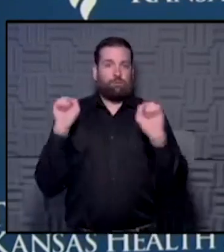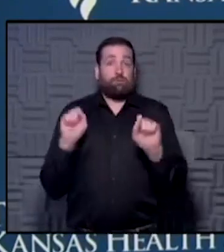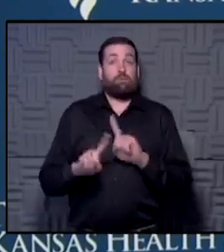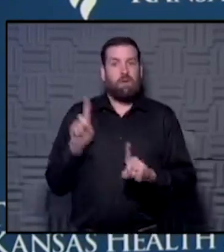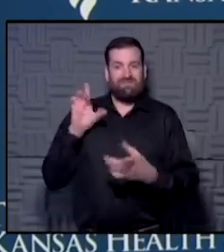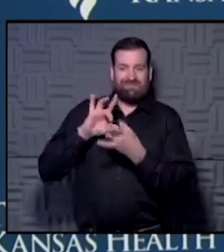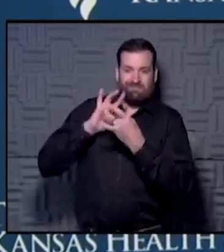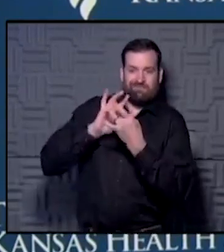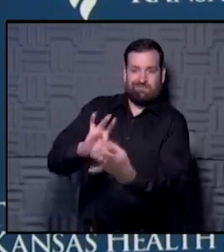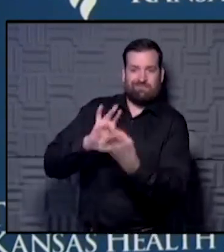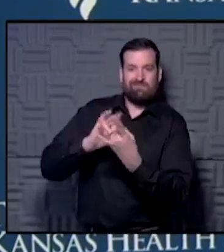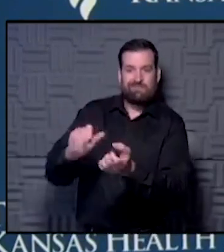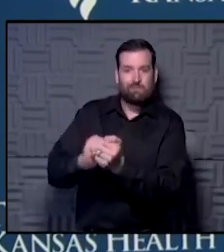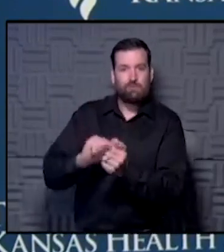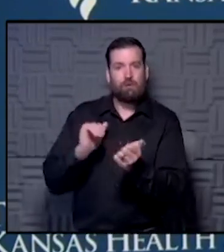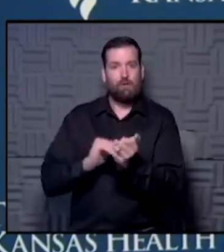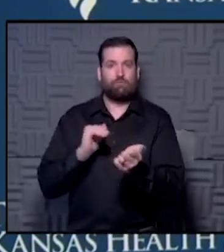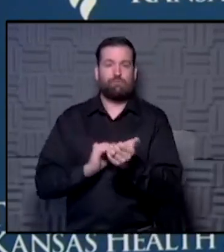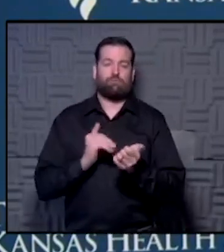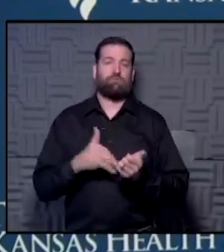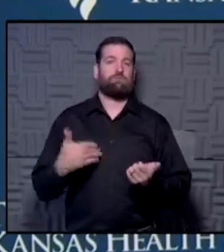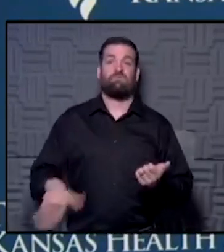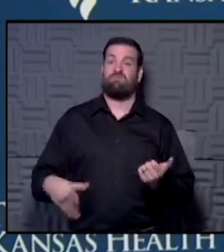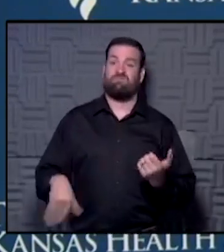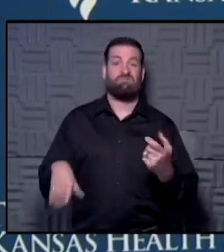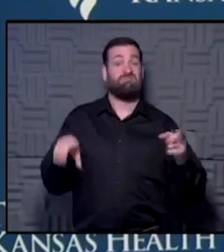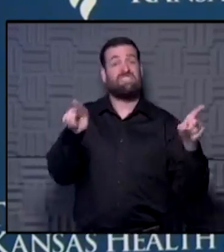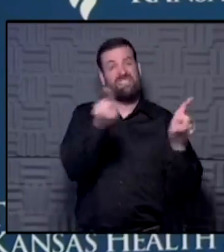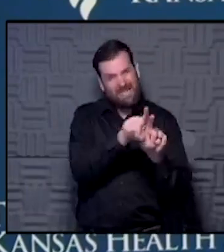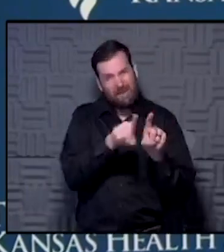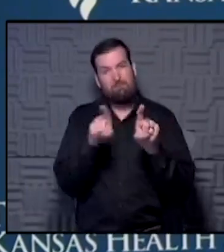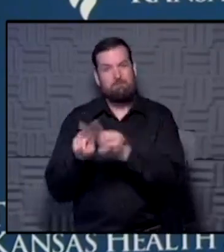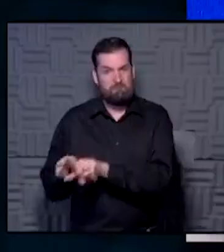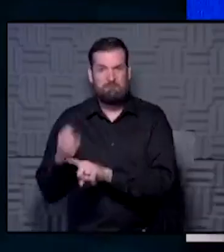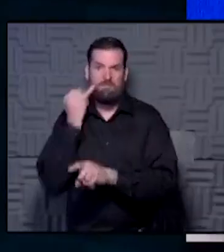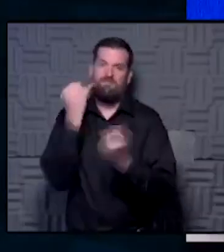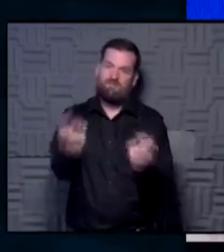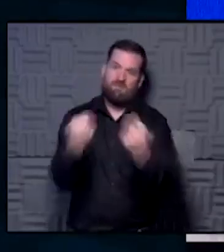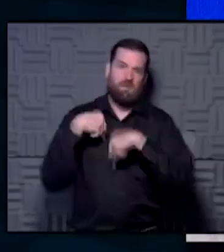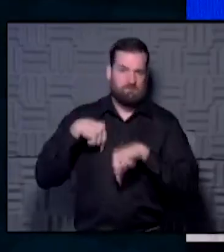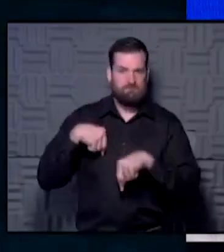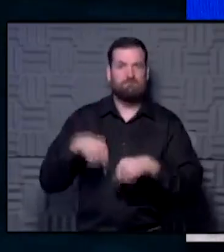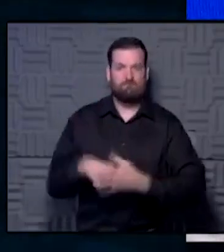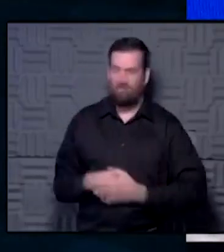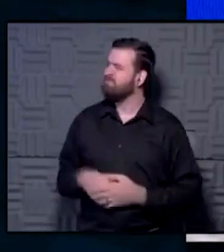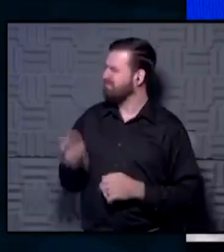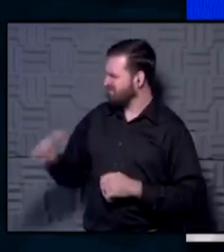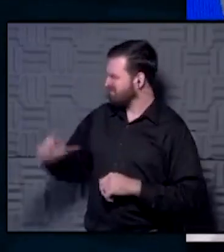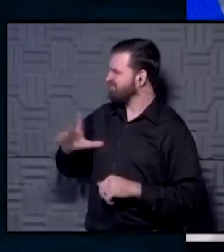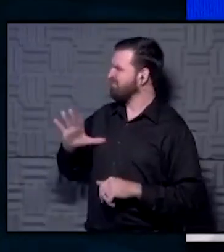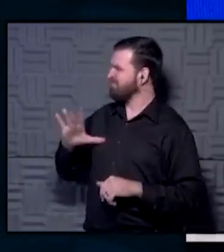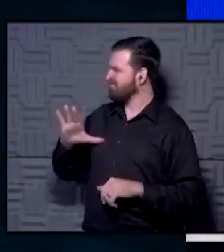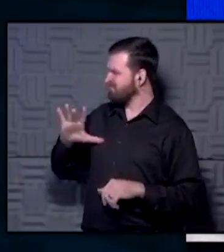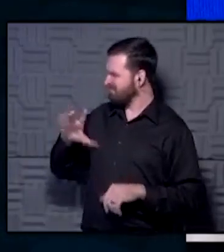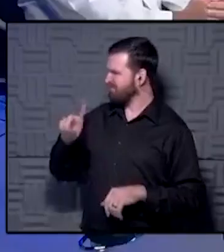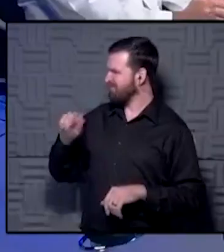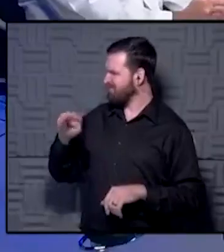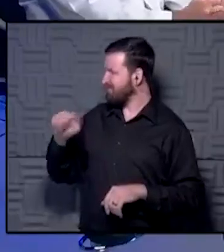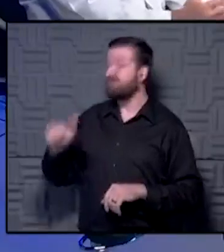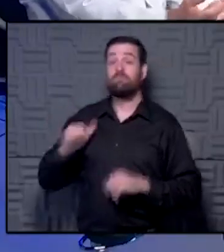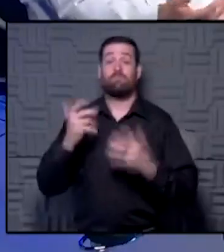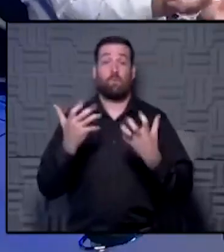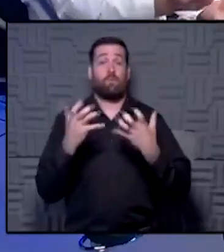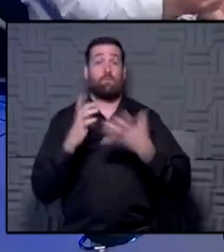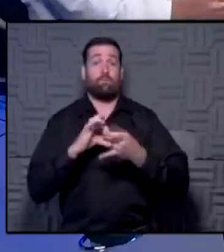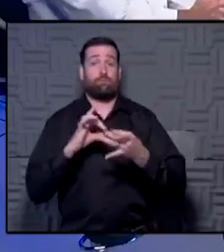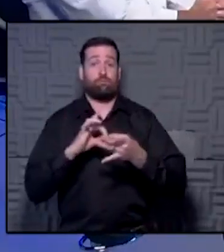able to develop with their providers has been no different than if we were in a face to face visit. And that's really cool, Dana. I would like